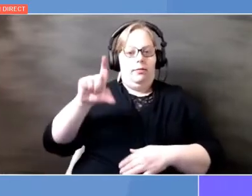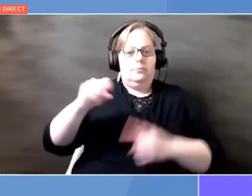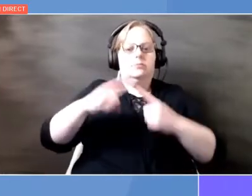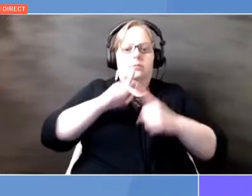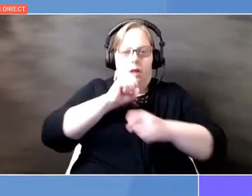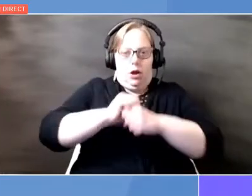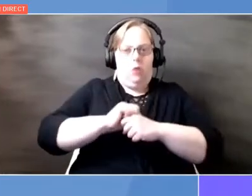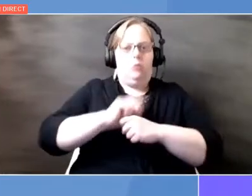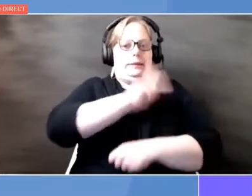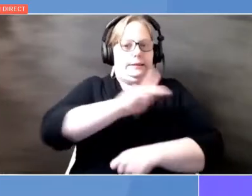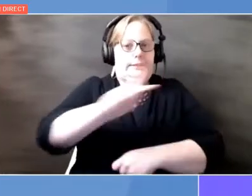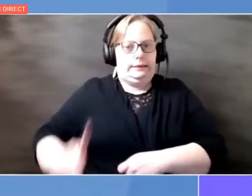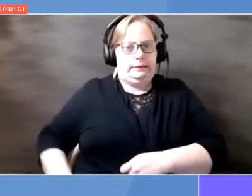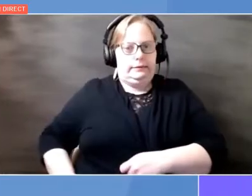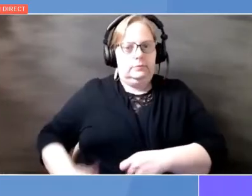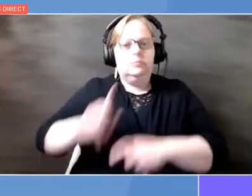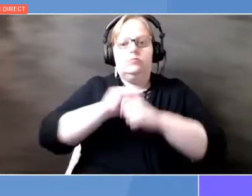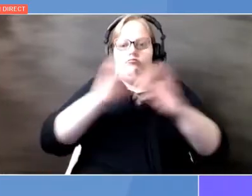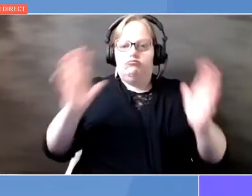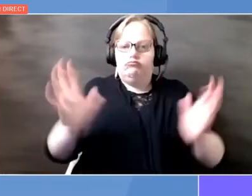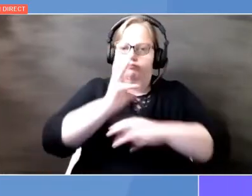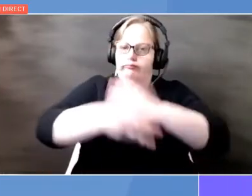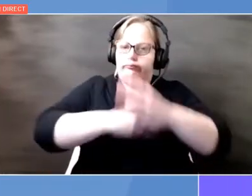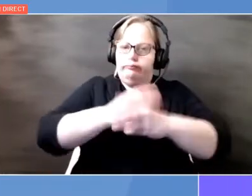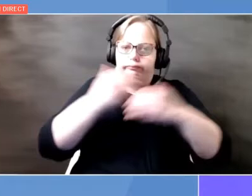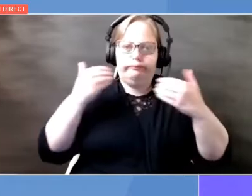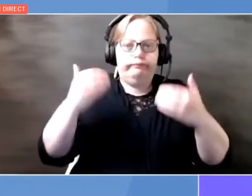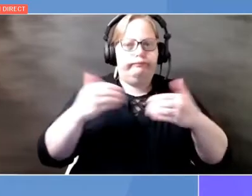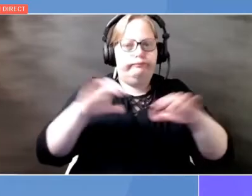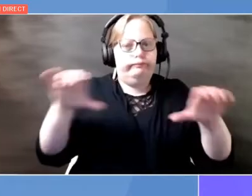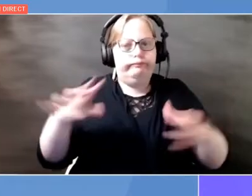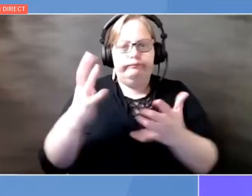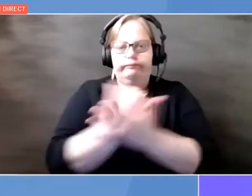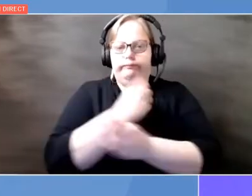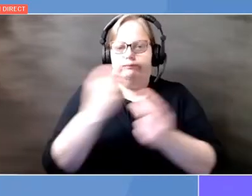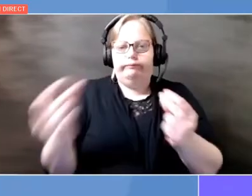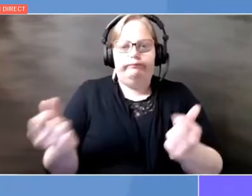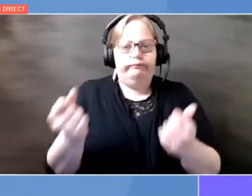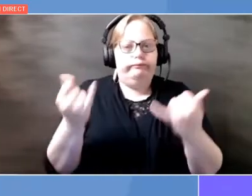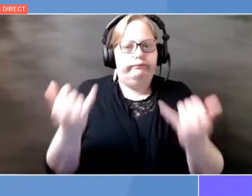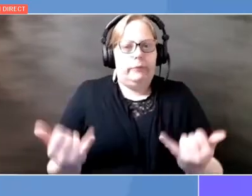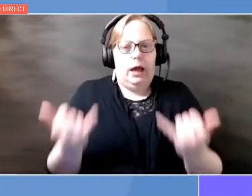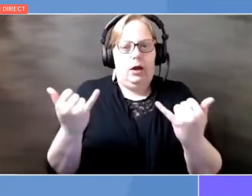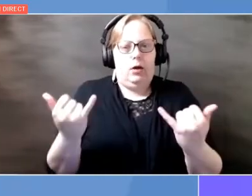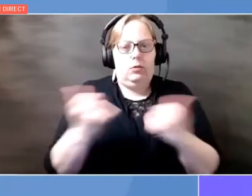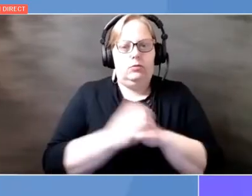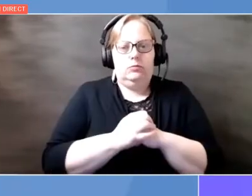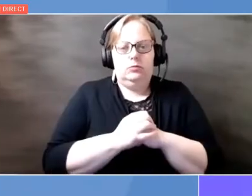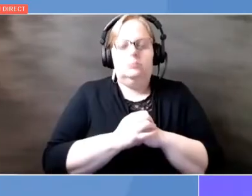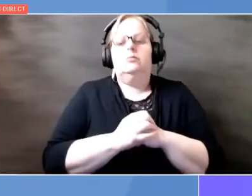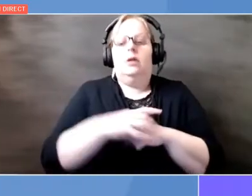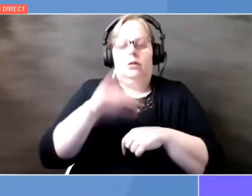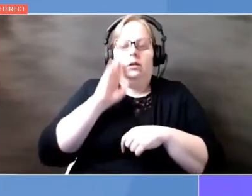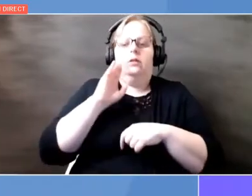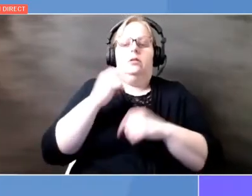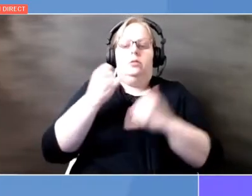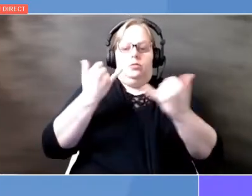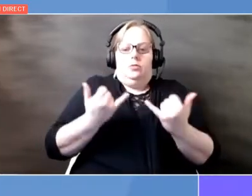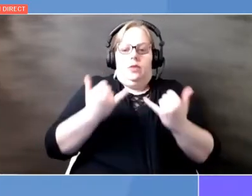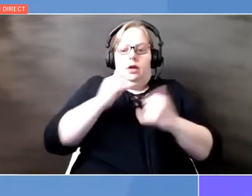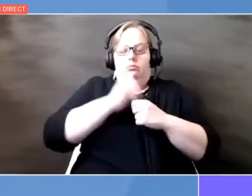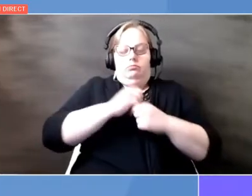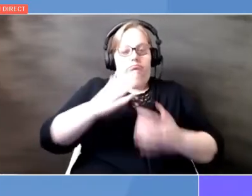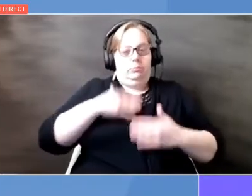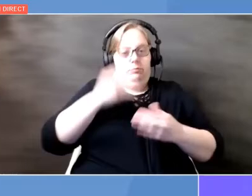act fast. And I know that is very much the theme, Madam Secretary, of what we are talking about today. Today, I'm proud to say more than